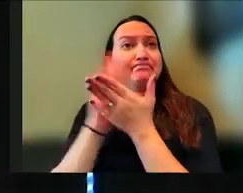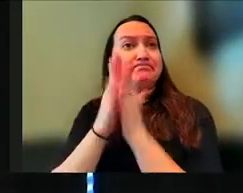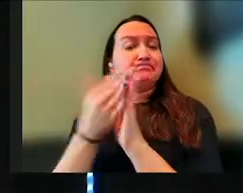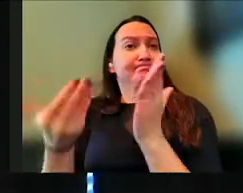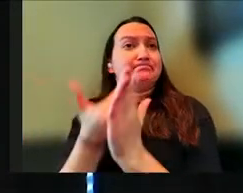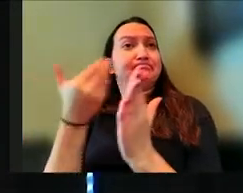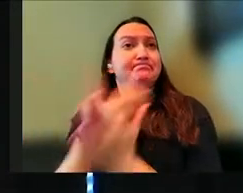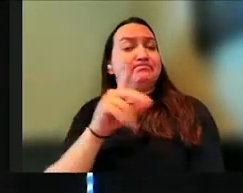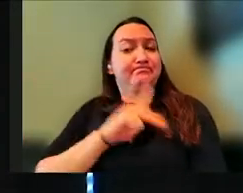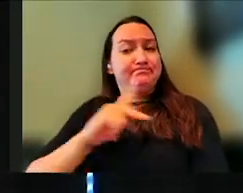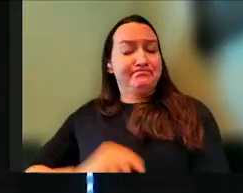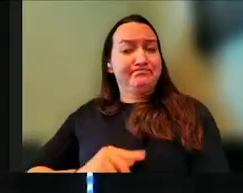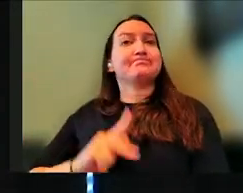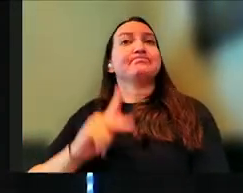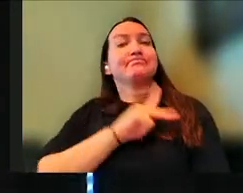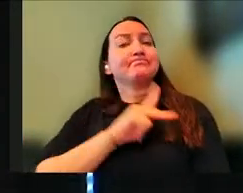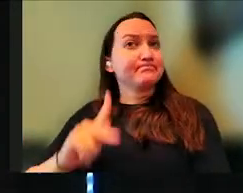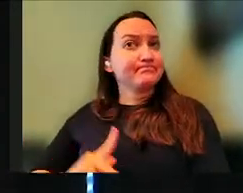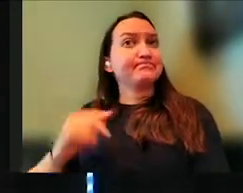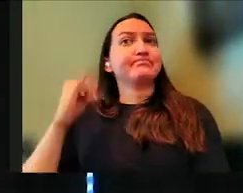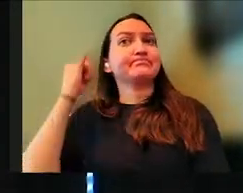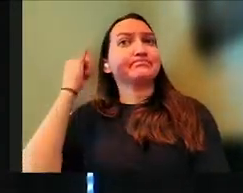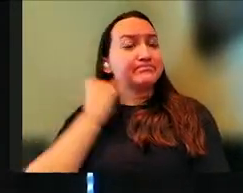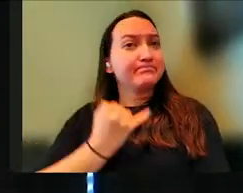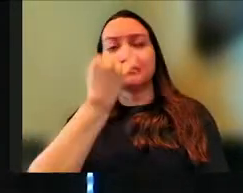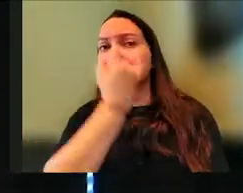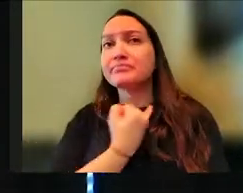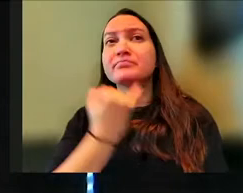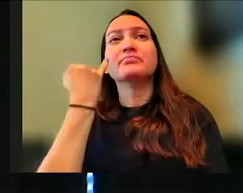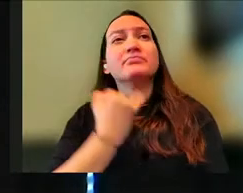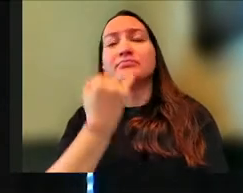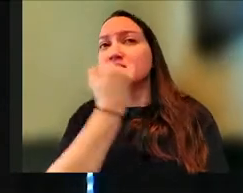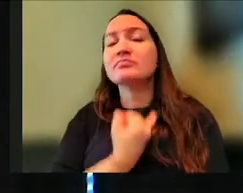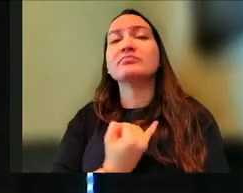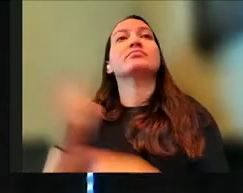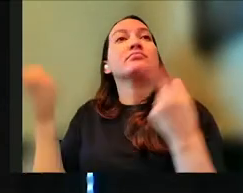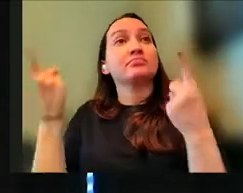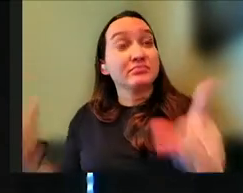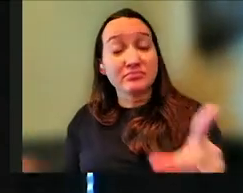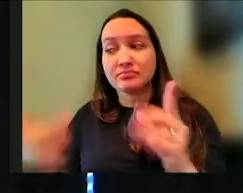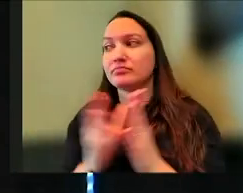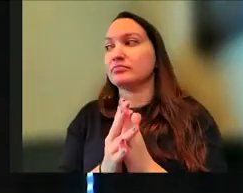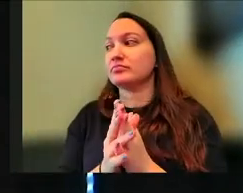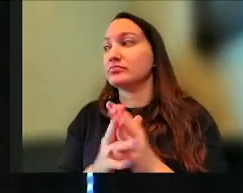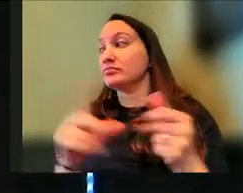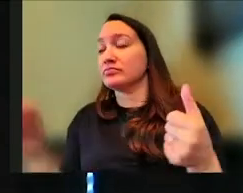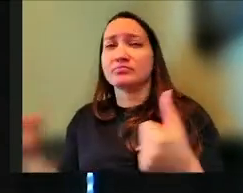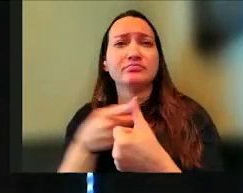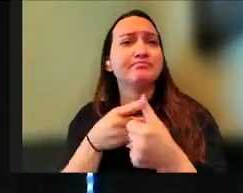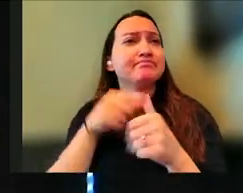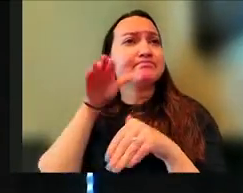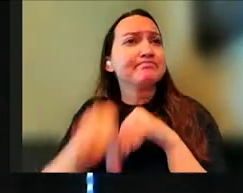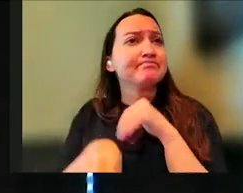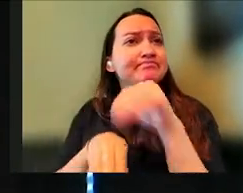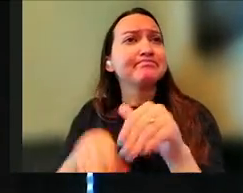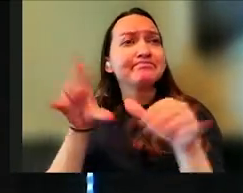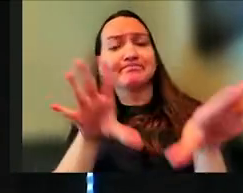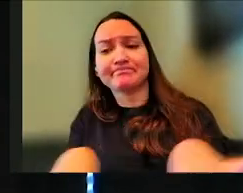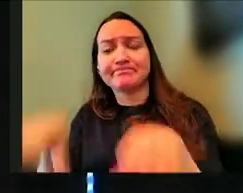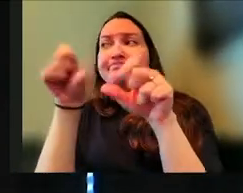king of Israel, to become the king of God's people. Well, once this happens, one of the first steps that Solomon takes